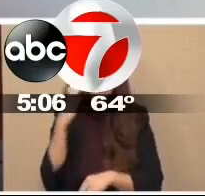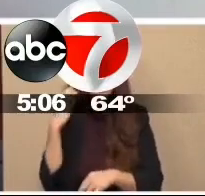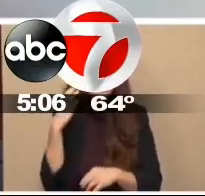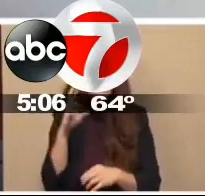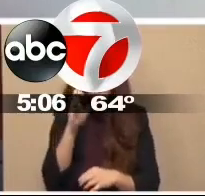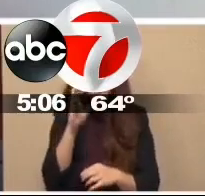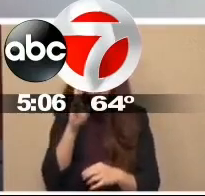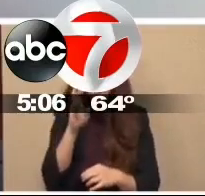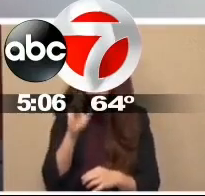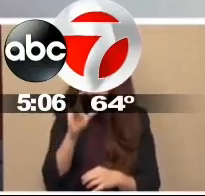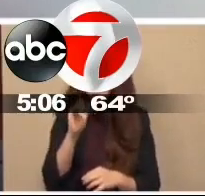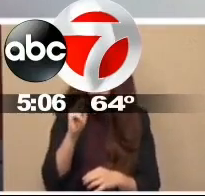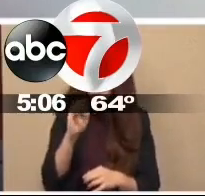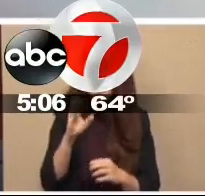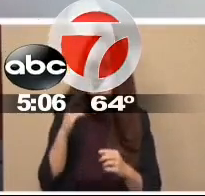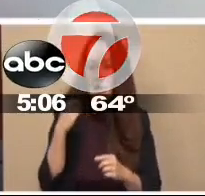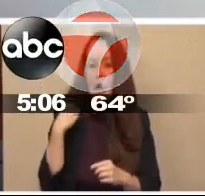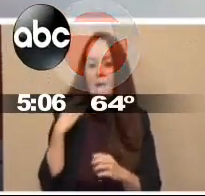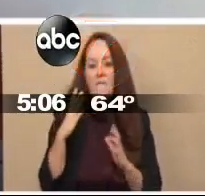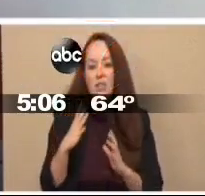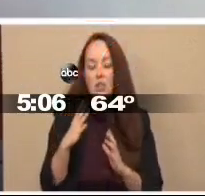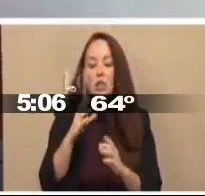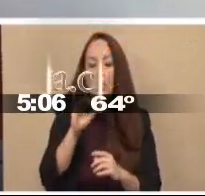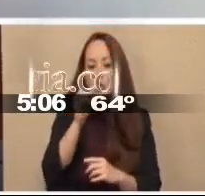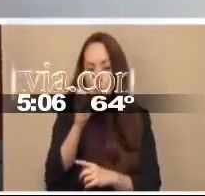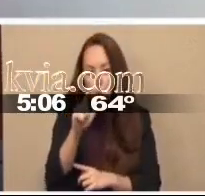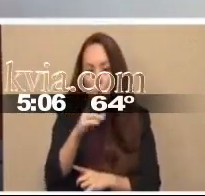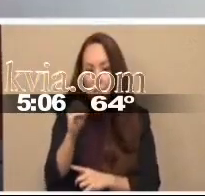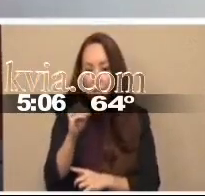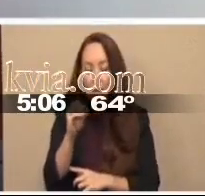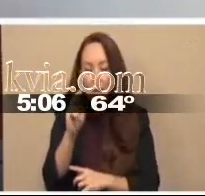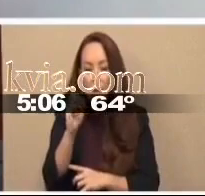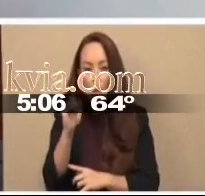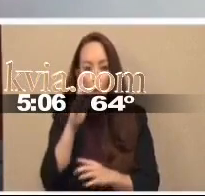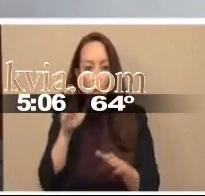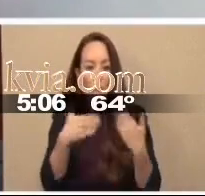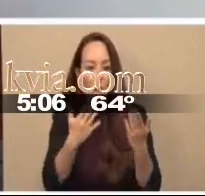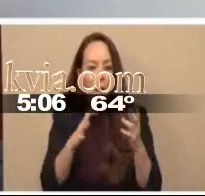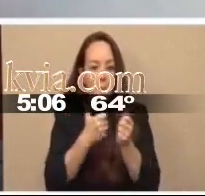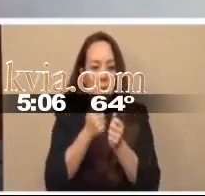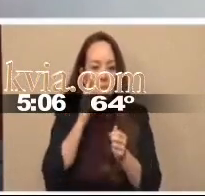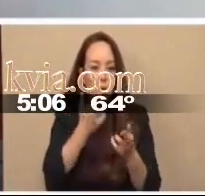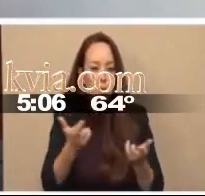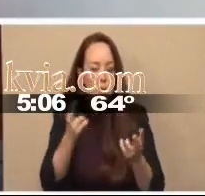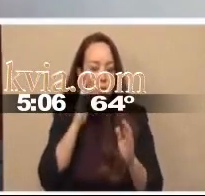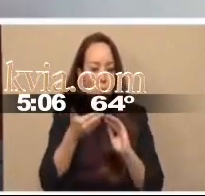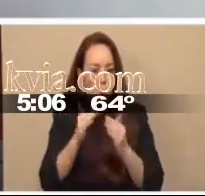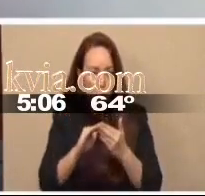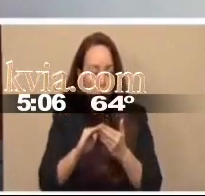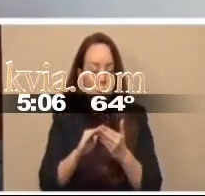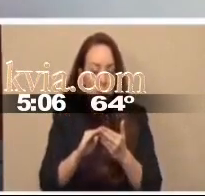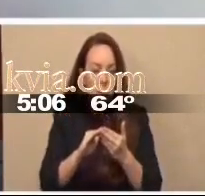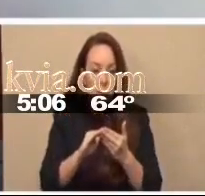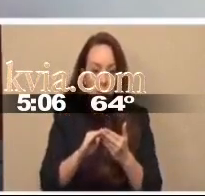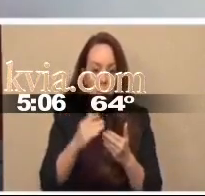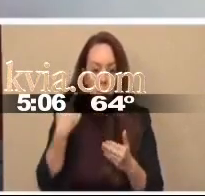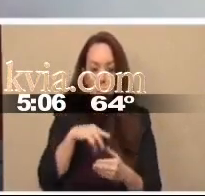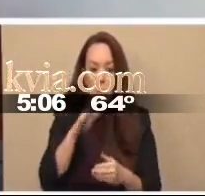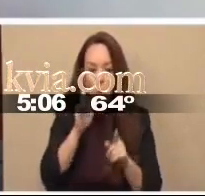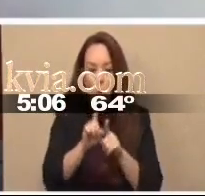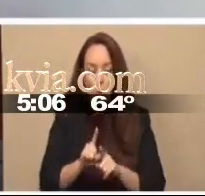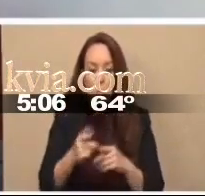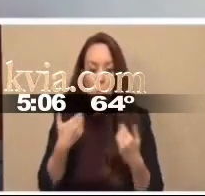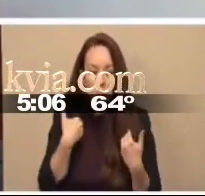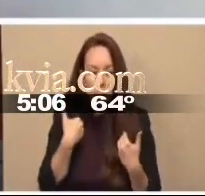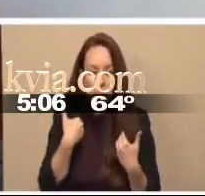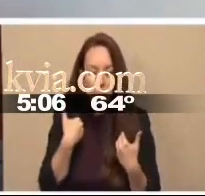Officer. Joel and Nicole will both be providing an update on resources for the community today. We will also